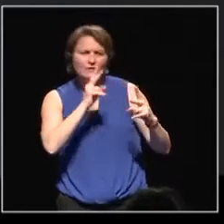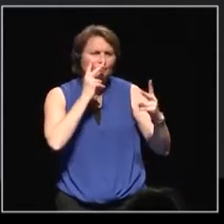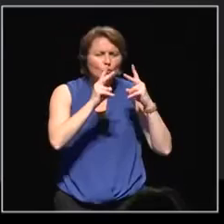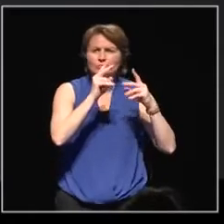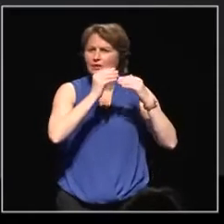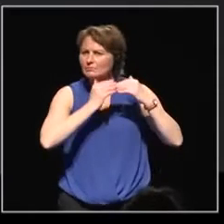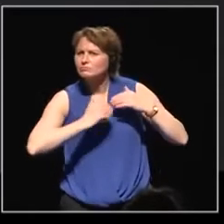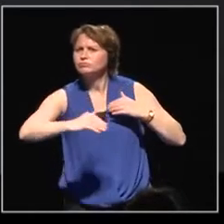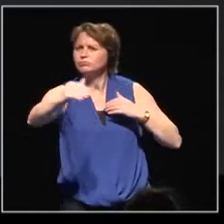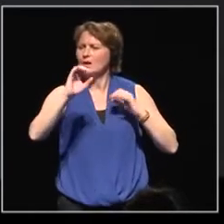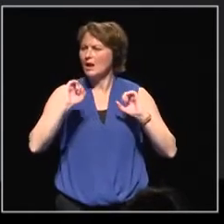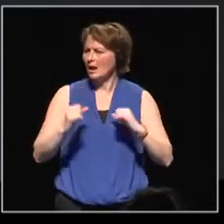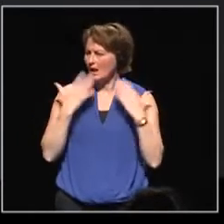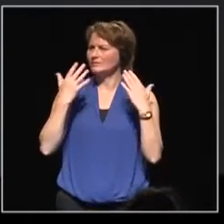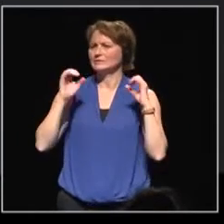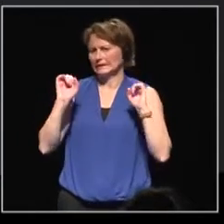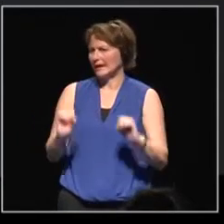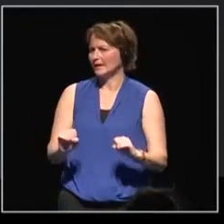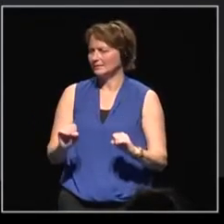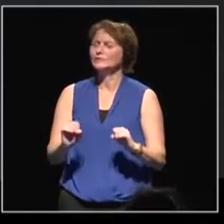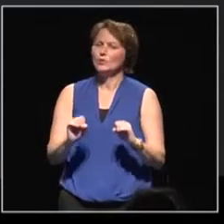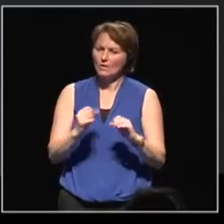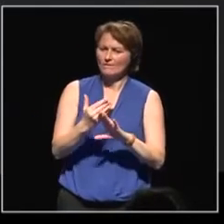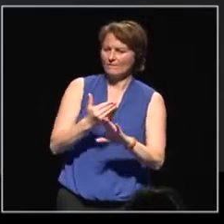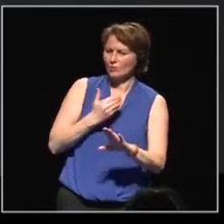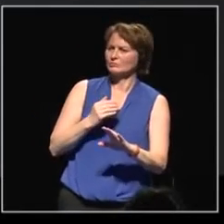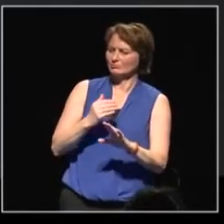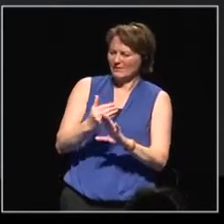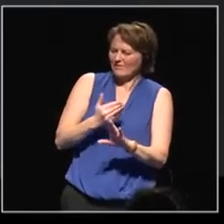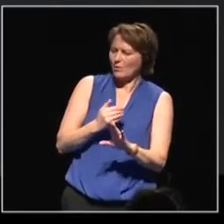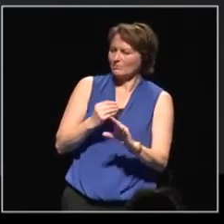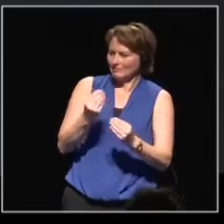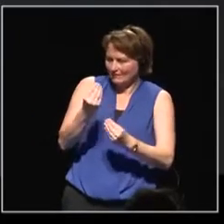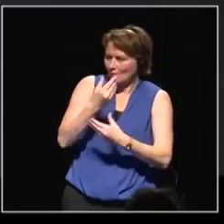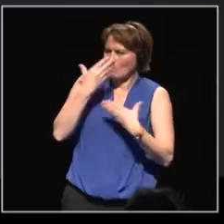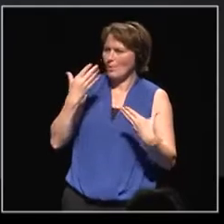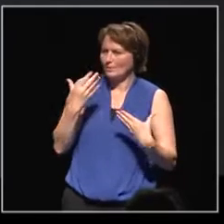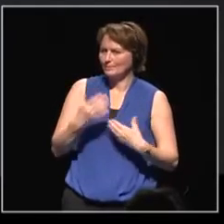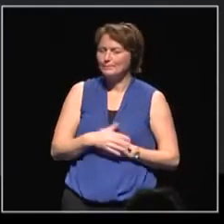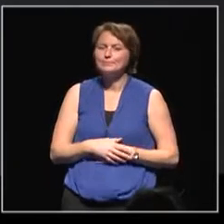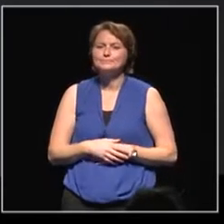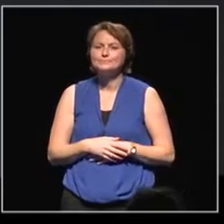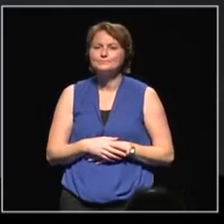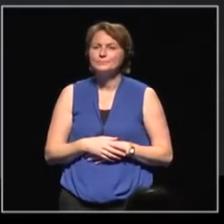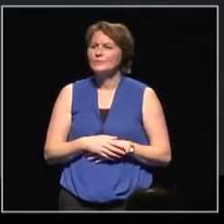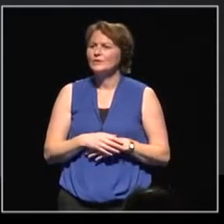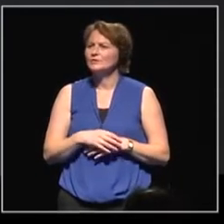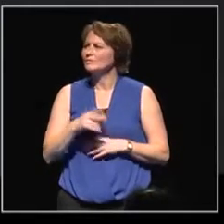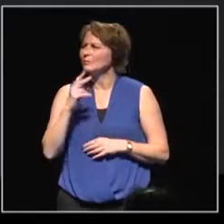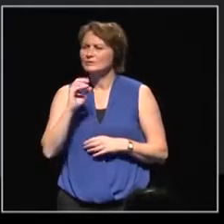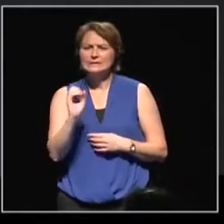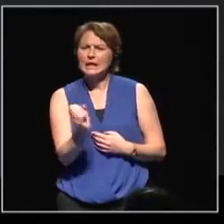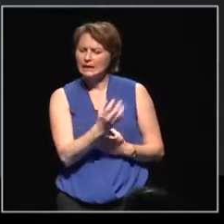lives in that informed way. And so I'm looking for the slides.